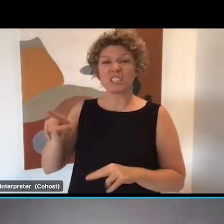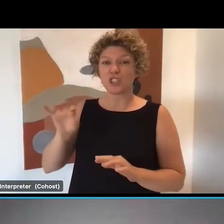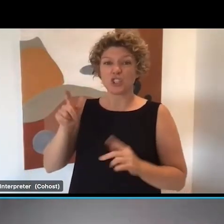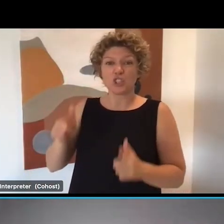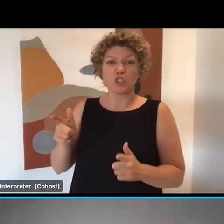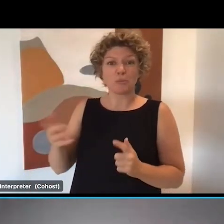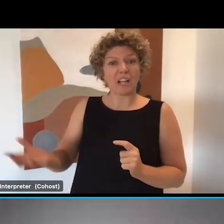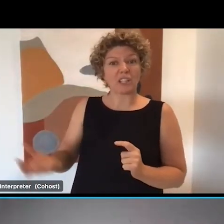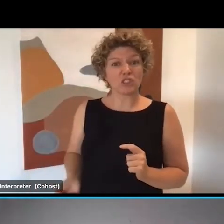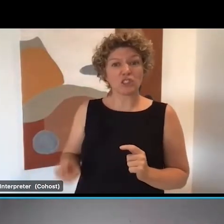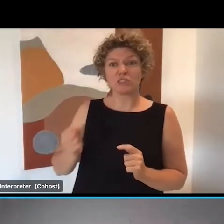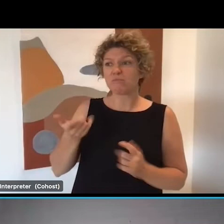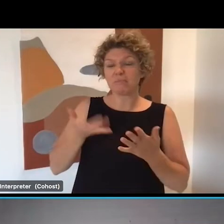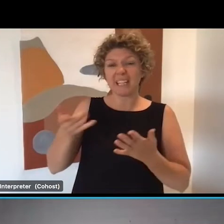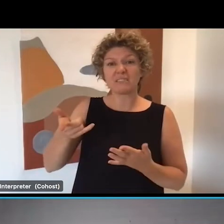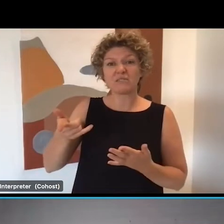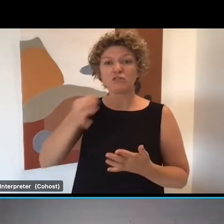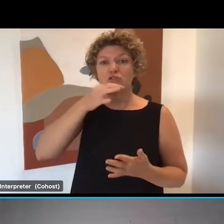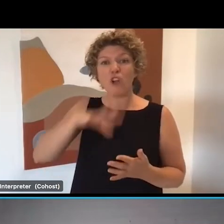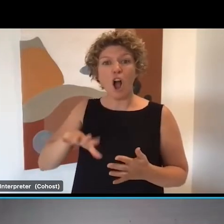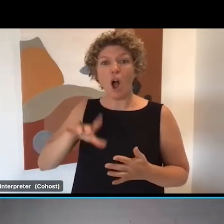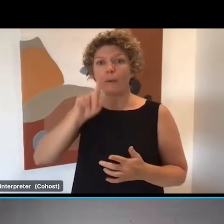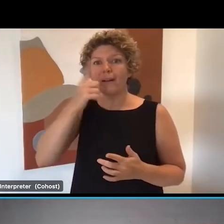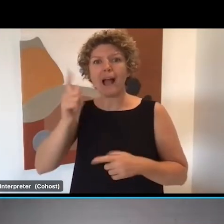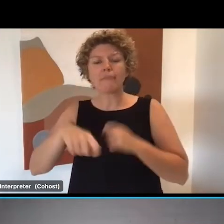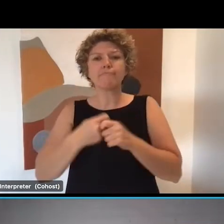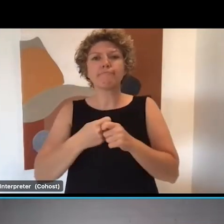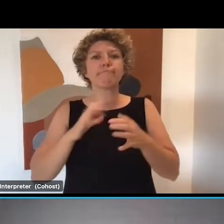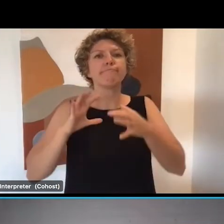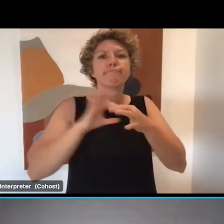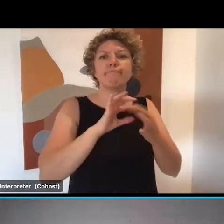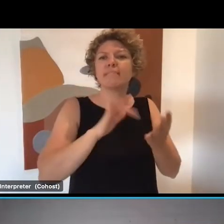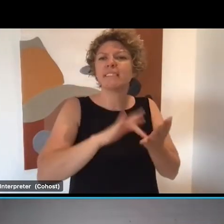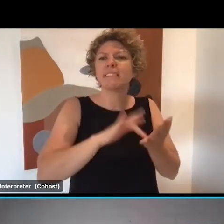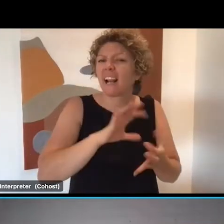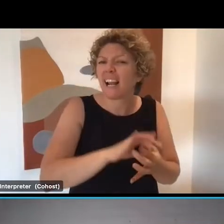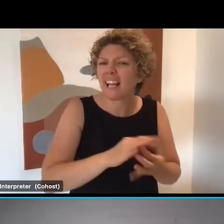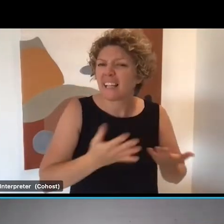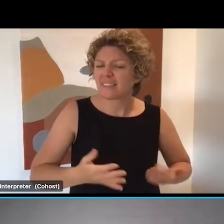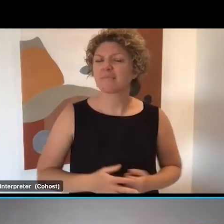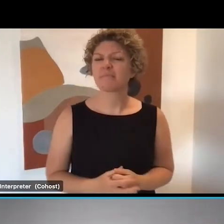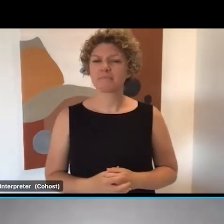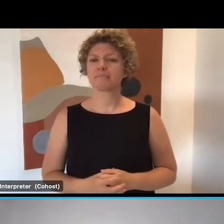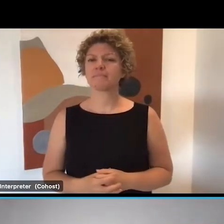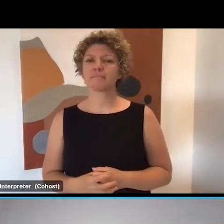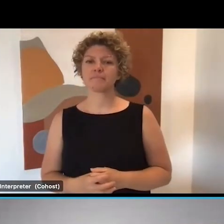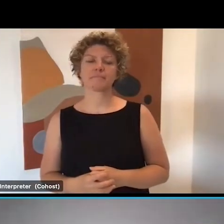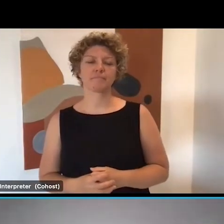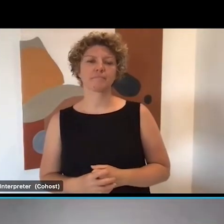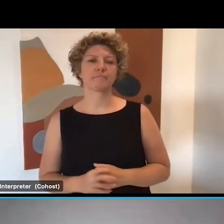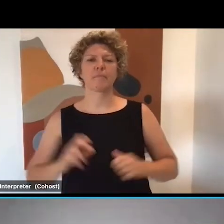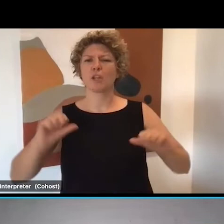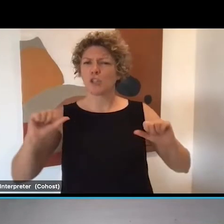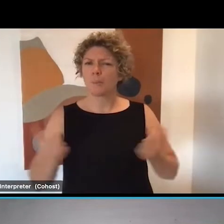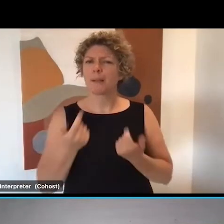Our employment facilitator teams get to feedback monthly to our national office team who are also working hard to solve the issues we see the